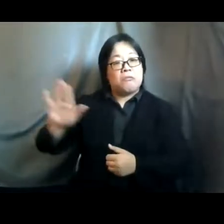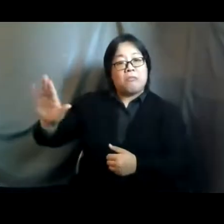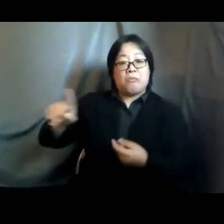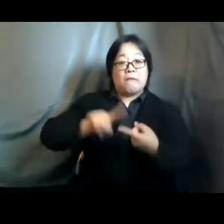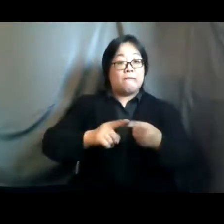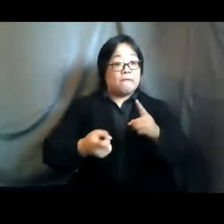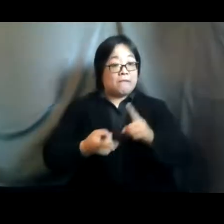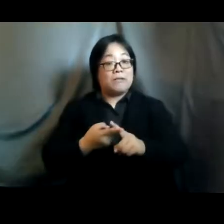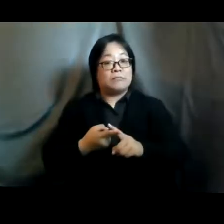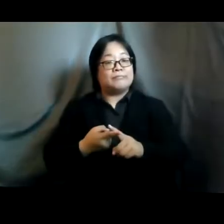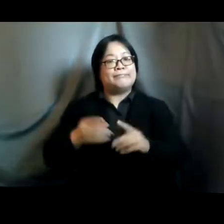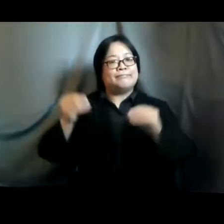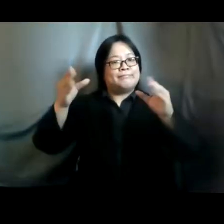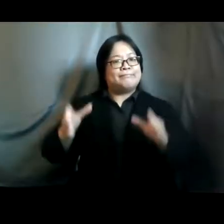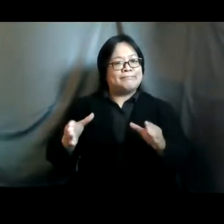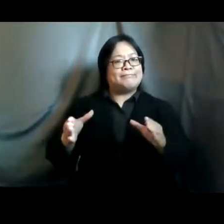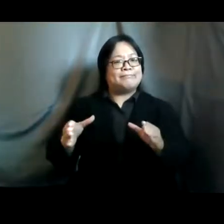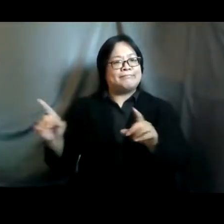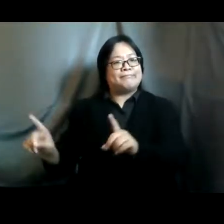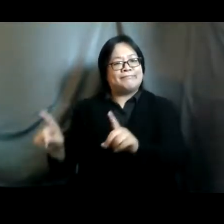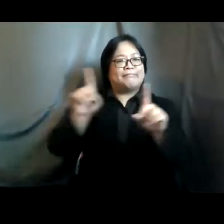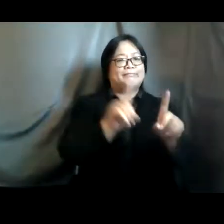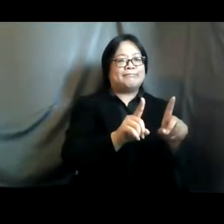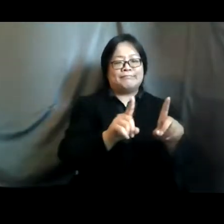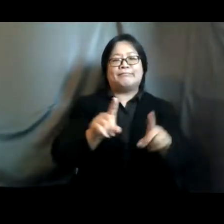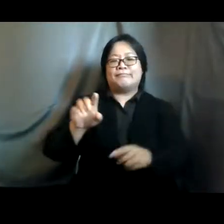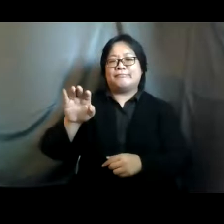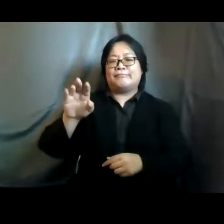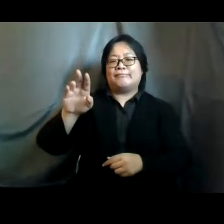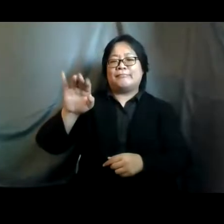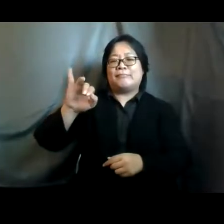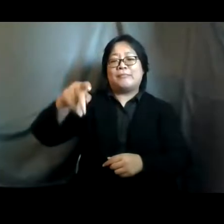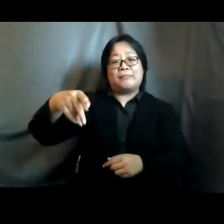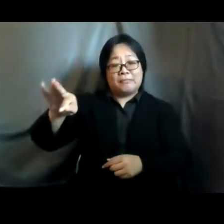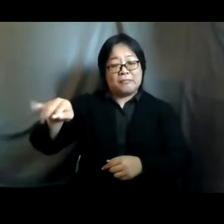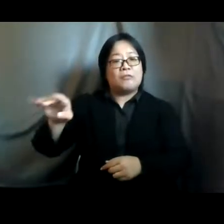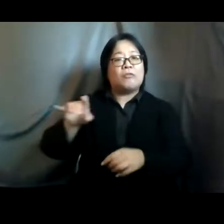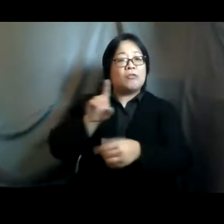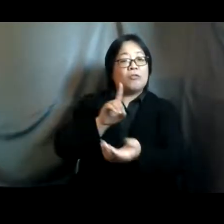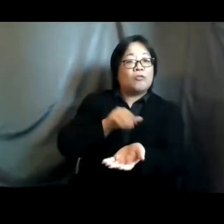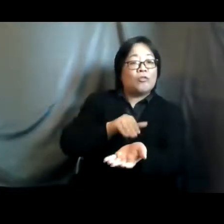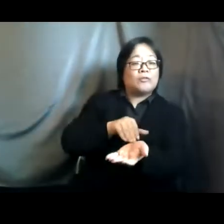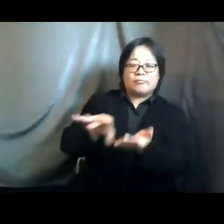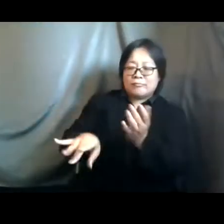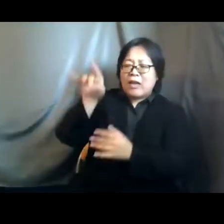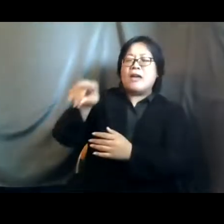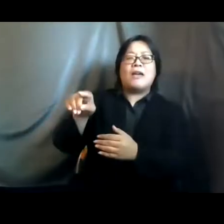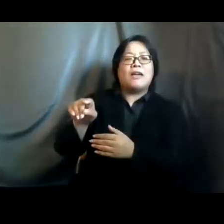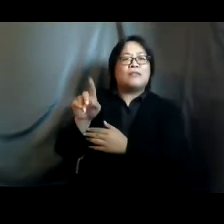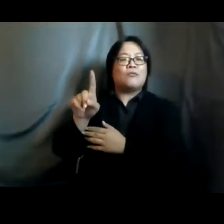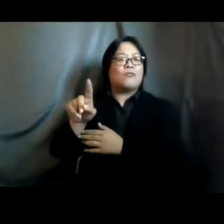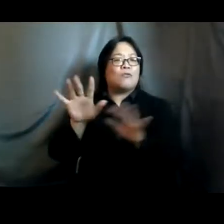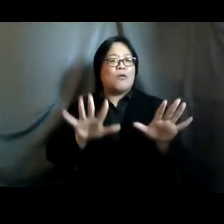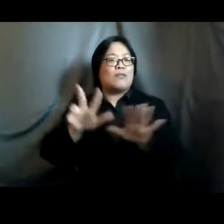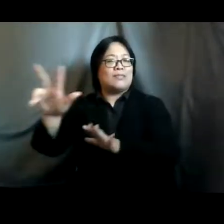rpa educator brought her to fpa where the doctor found out that it was already 13 weeks of pregnancy